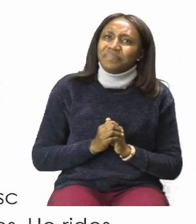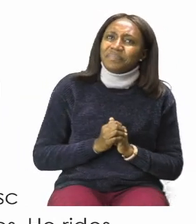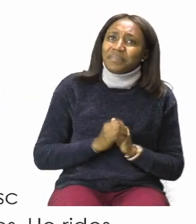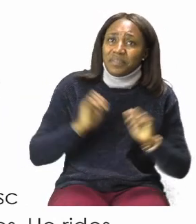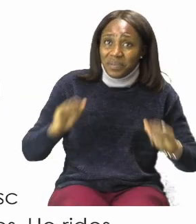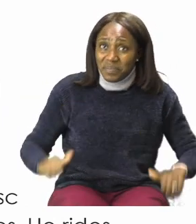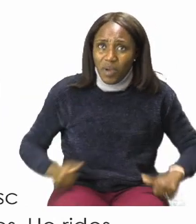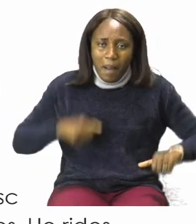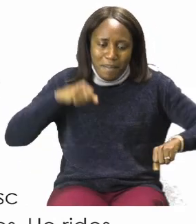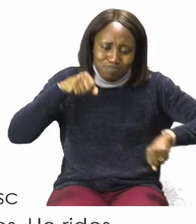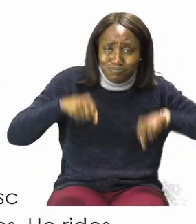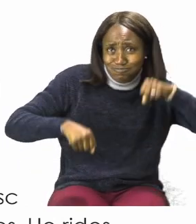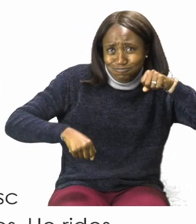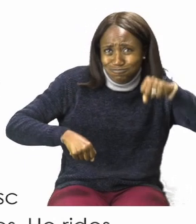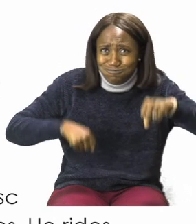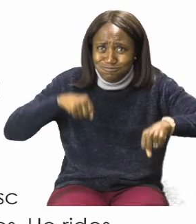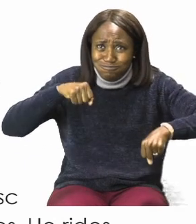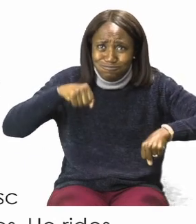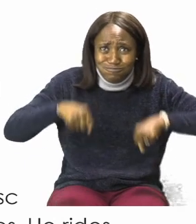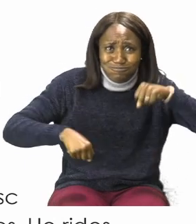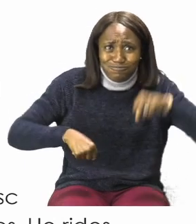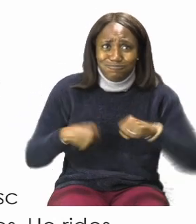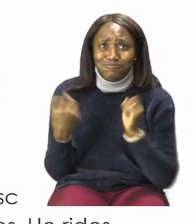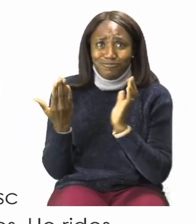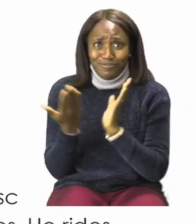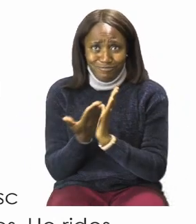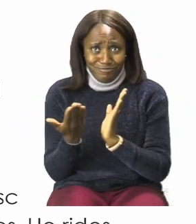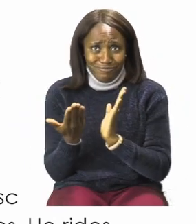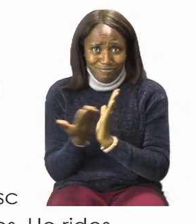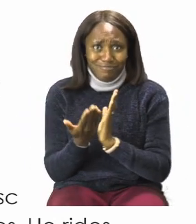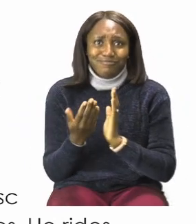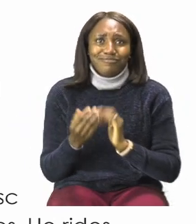rides to school with his bicycle.